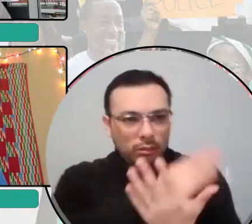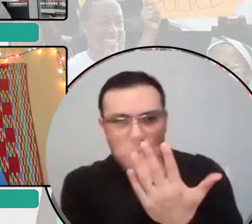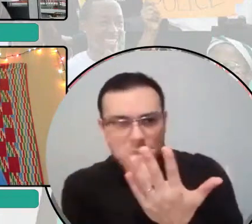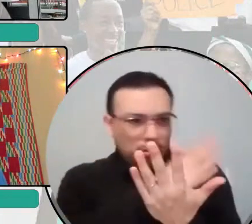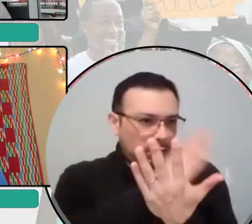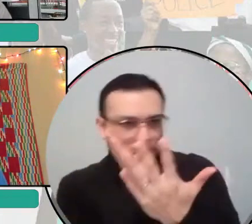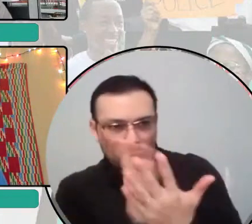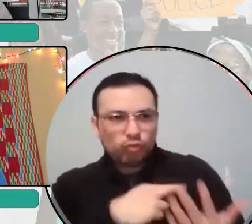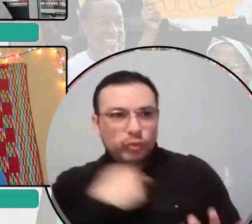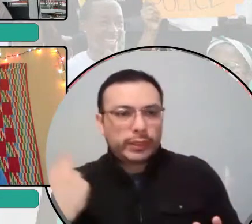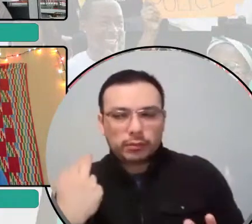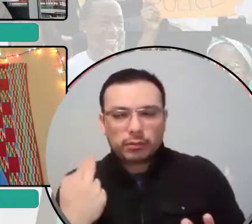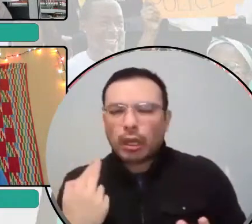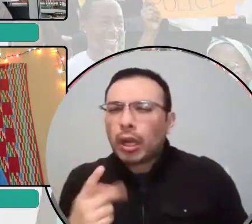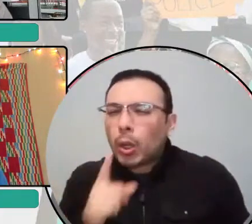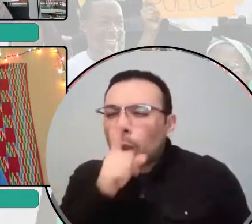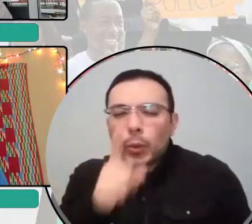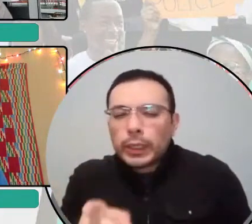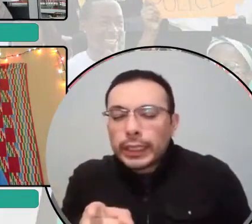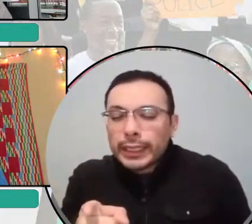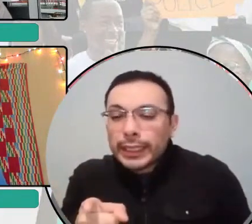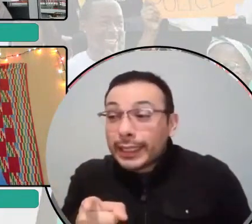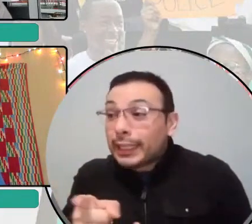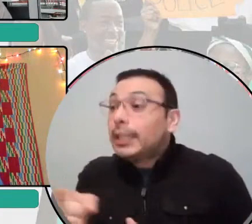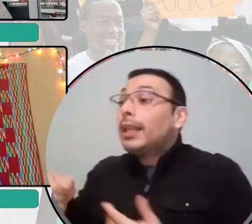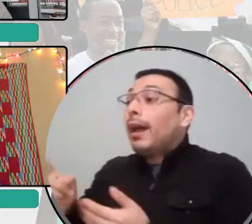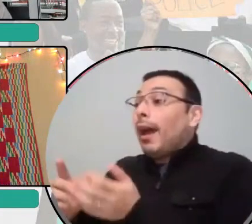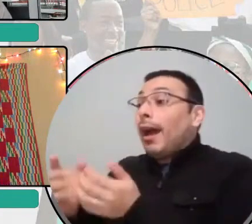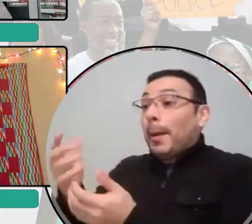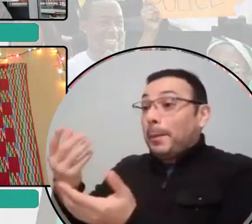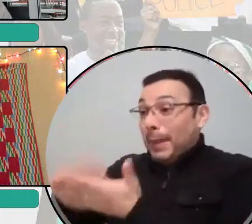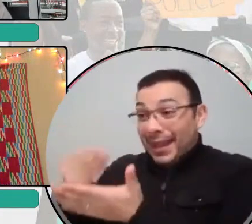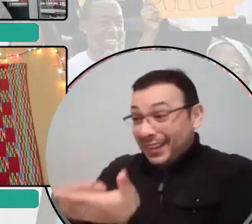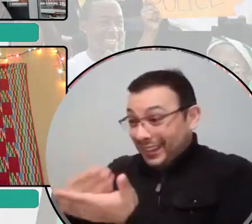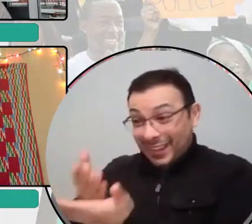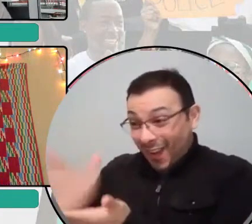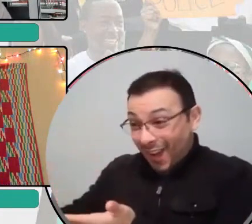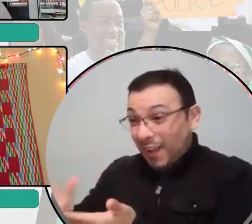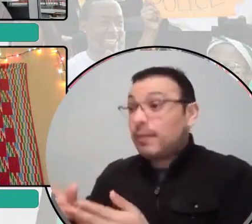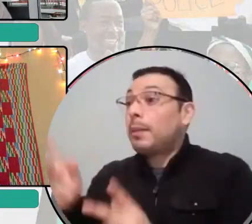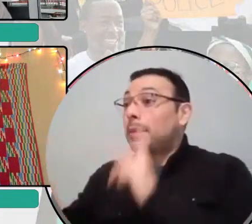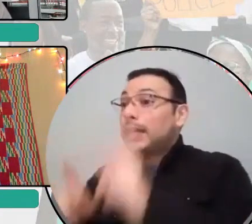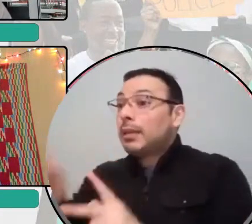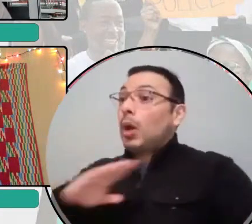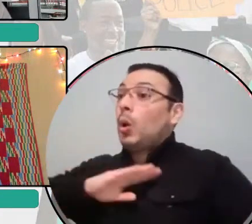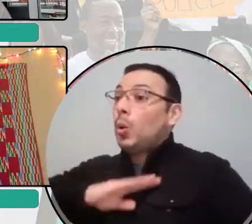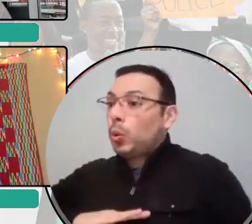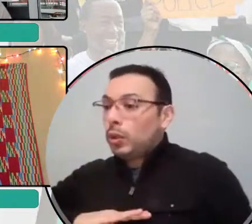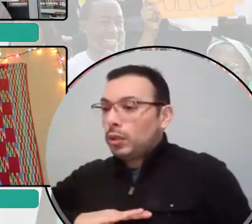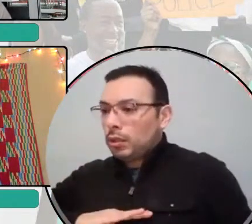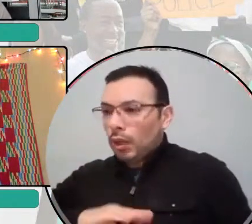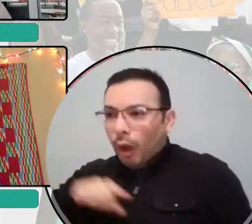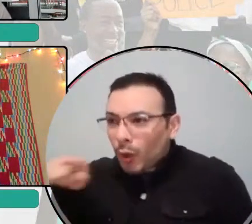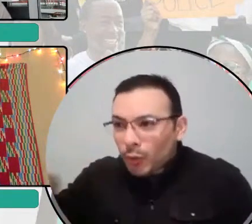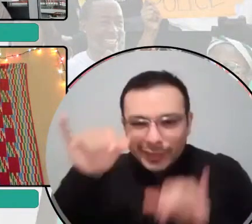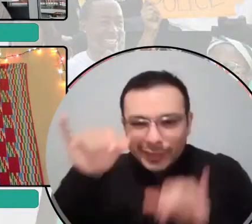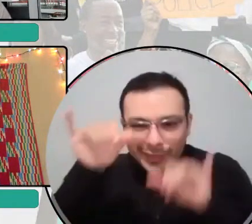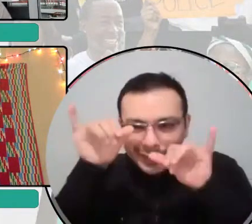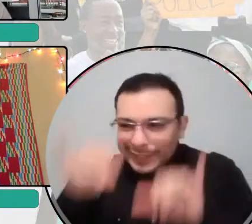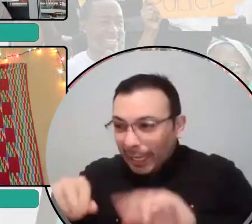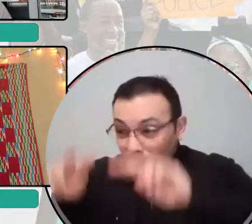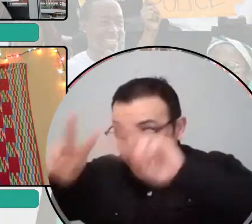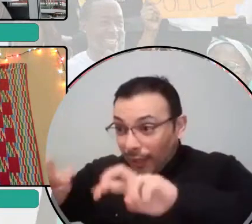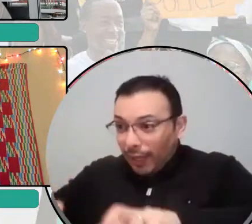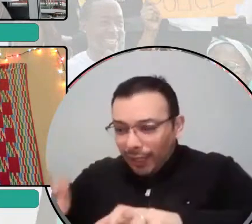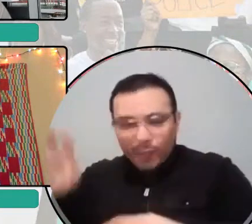were really debating that, I think in a very meaningful way, that kind of debate is happening all the time. But because we're living in a moment where people are